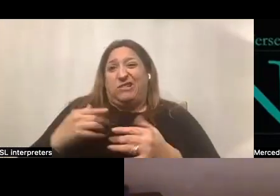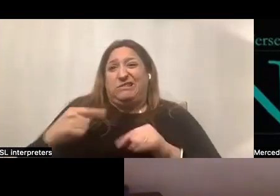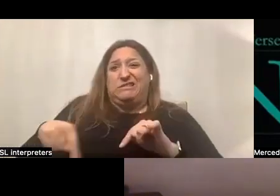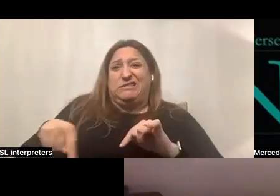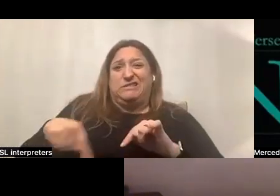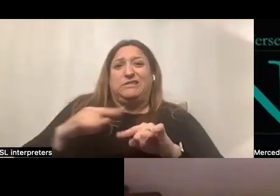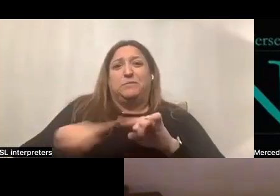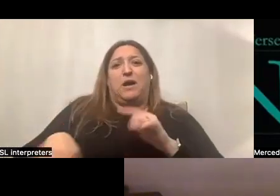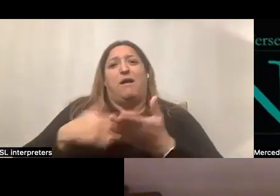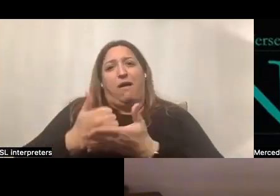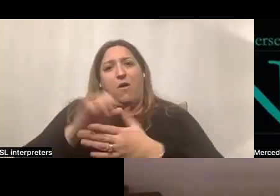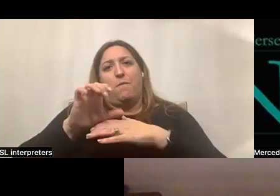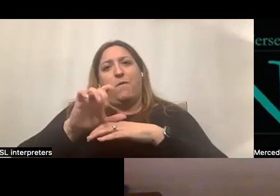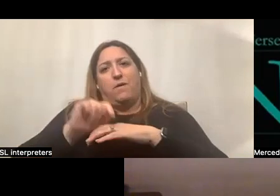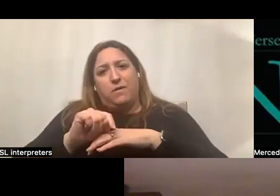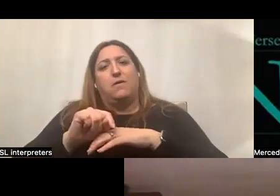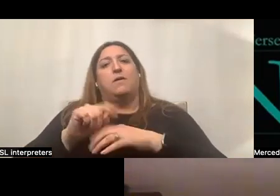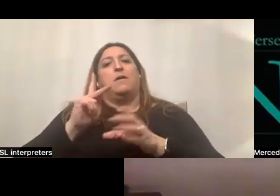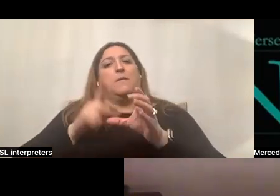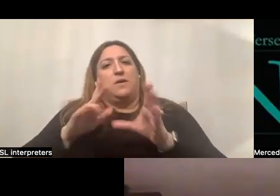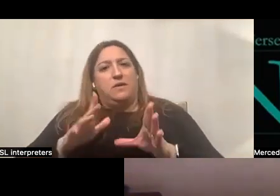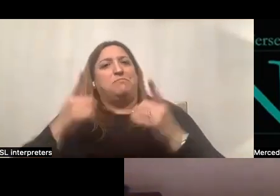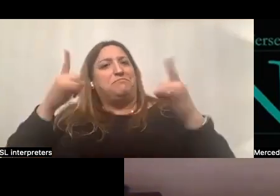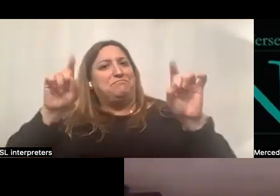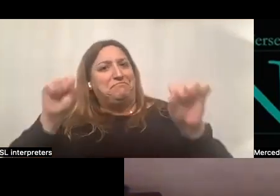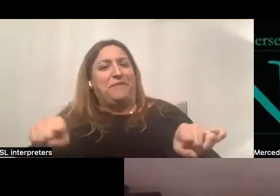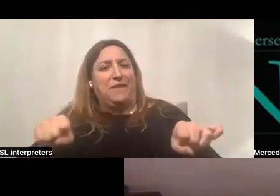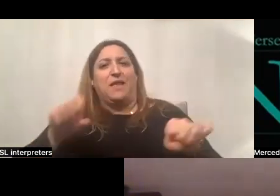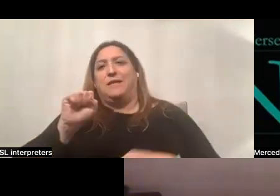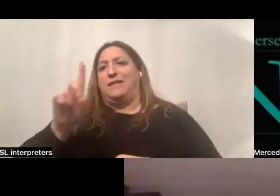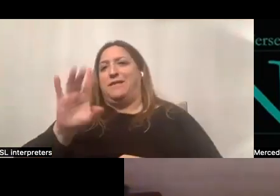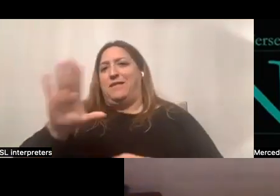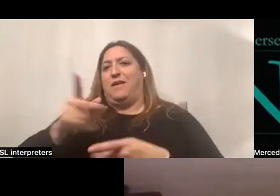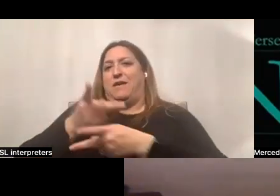with the help of a consultant, the participant can be successful in self-directing their care.